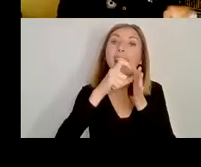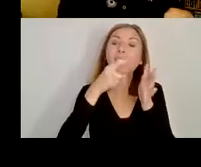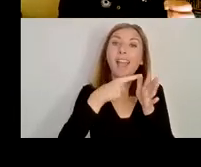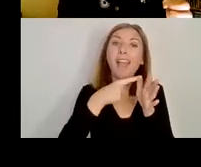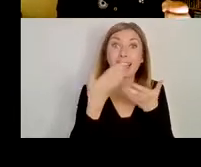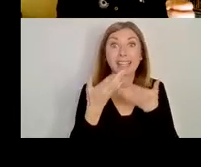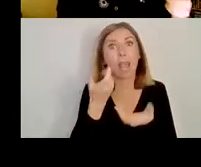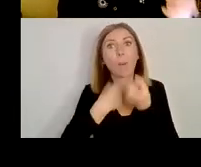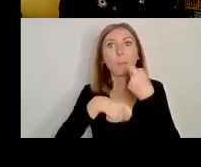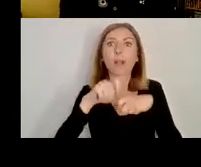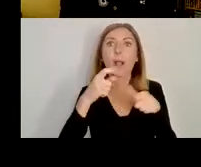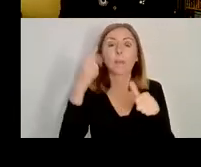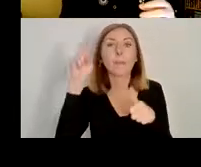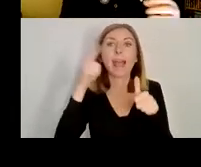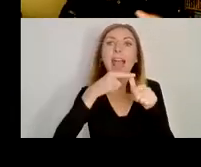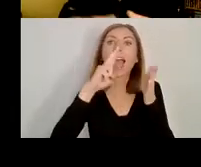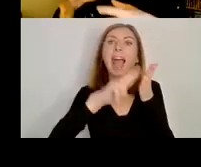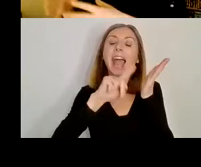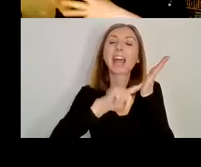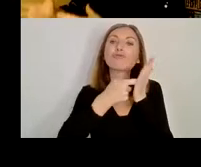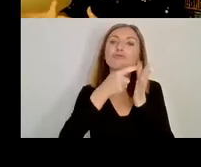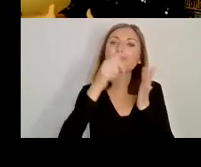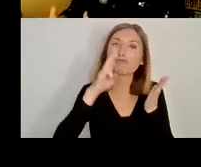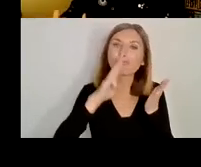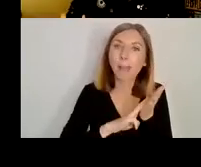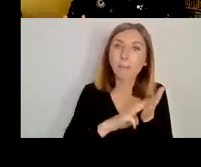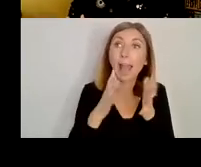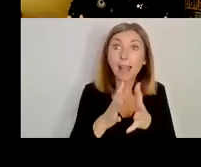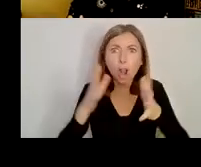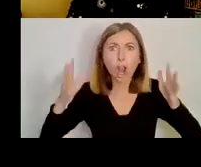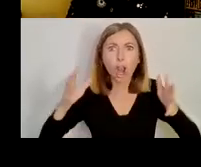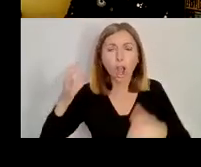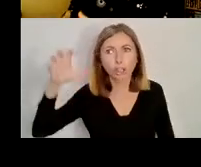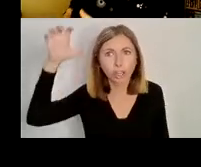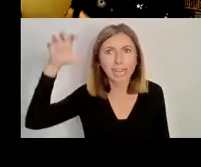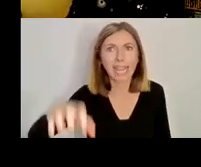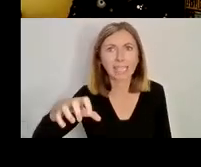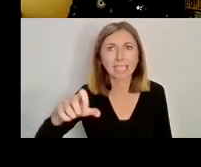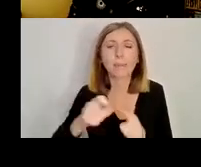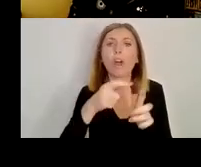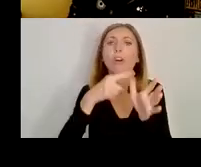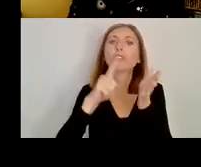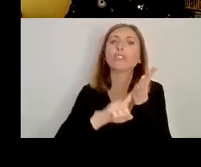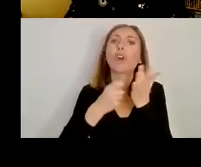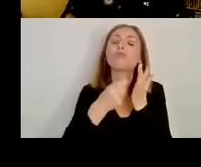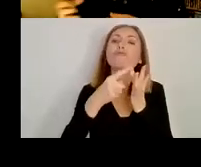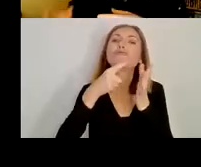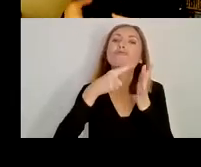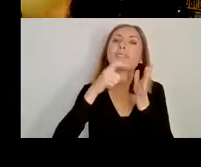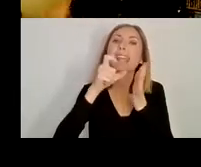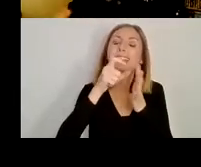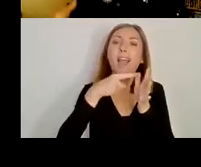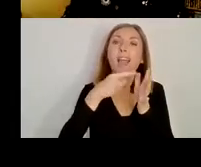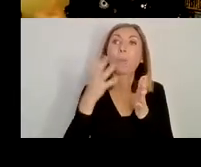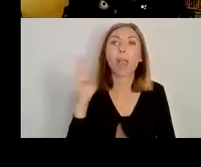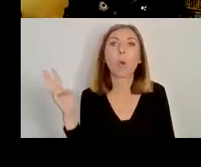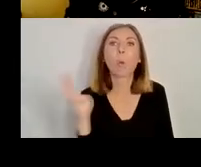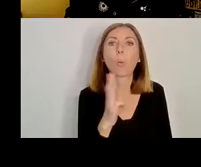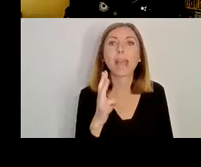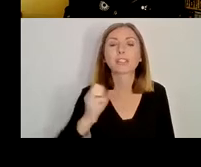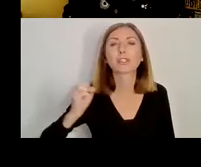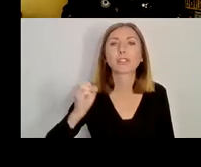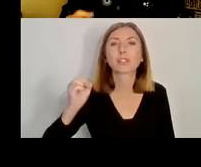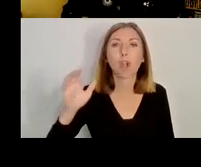there's a kingdom of Dalreida in Ireland. And then there's a larger kingdom of Dalreida in the west of Scotland, which goes on to be